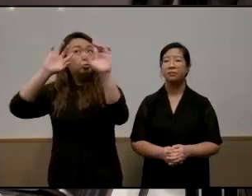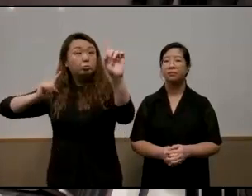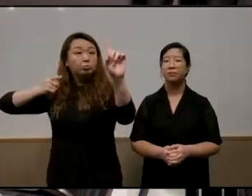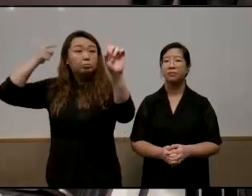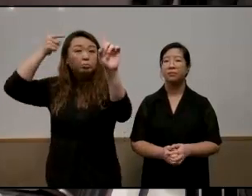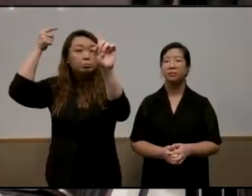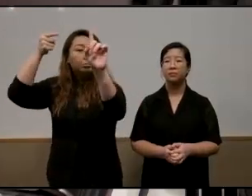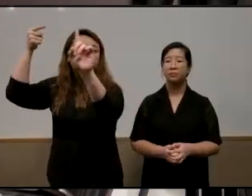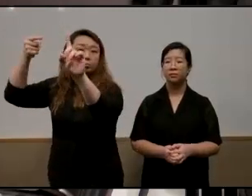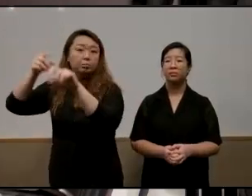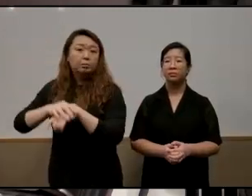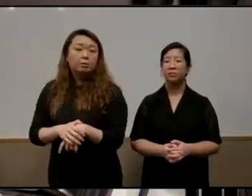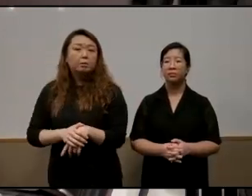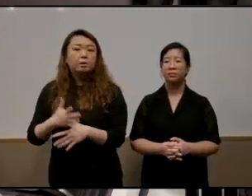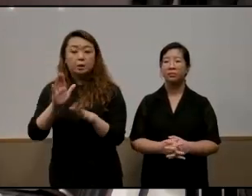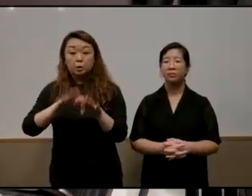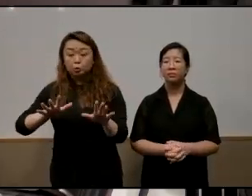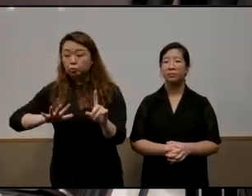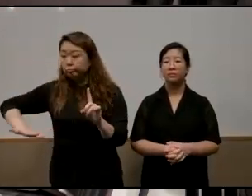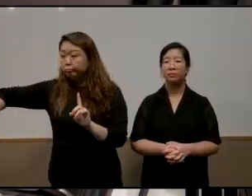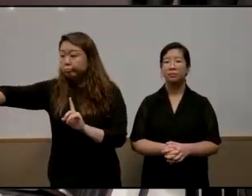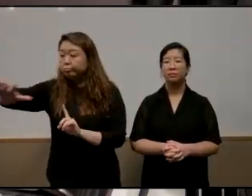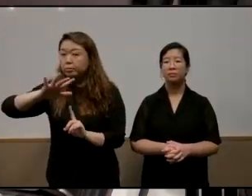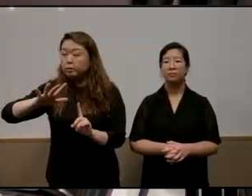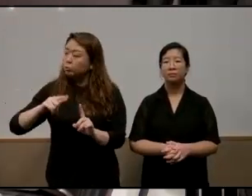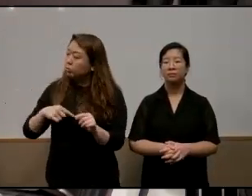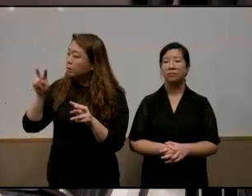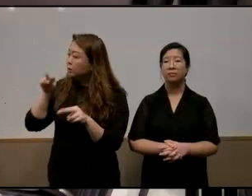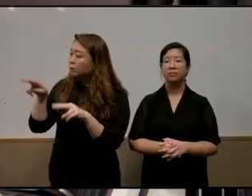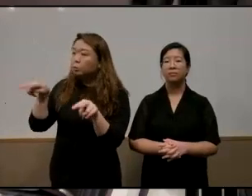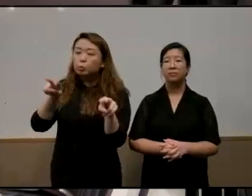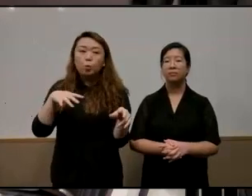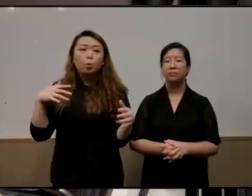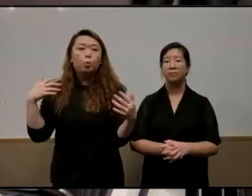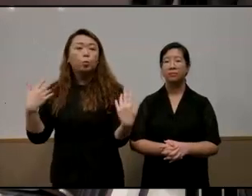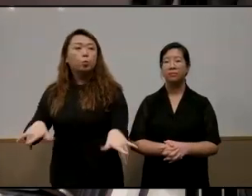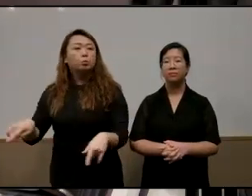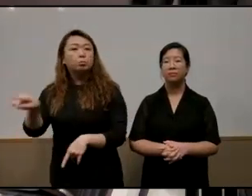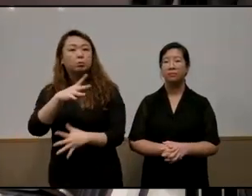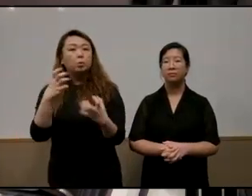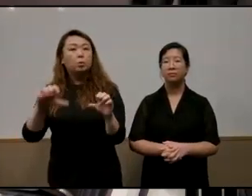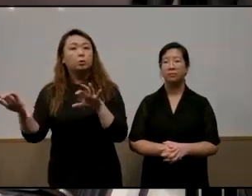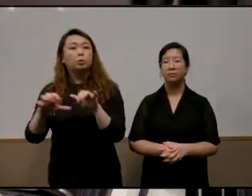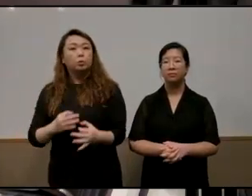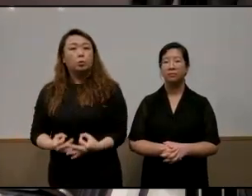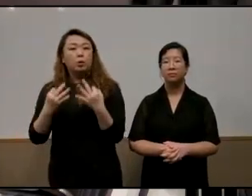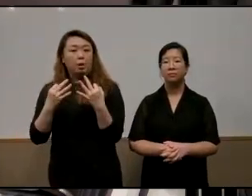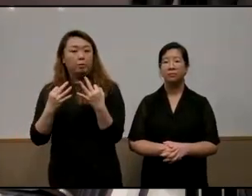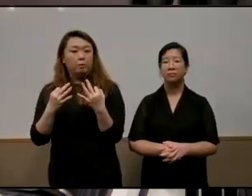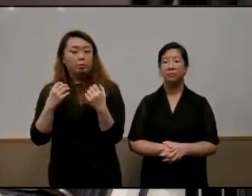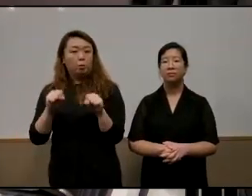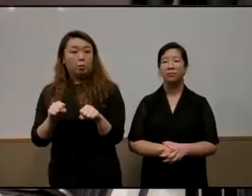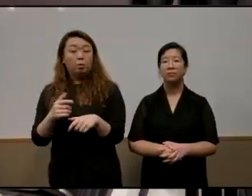you know the the kids around them uh want to uh do well in life uh their